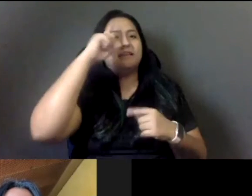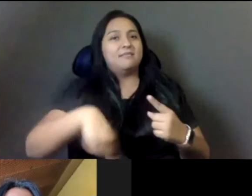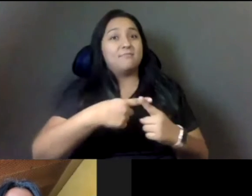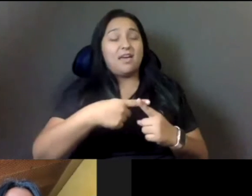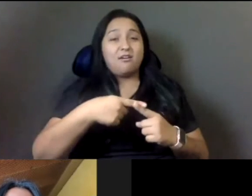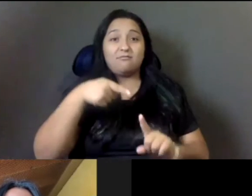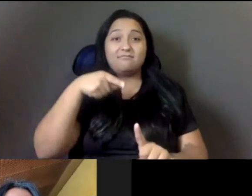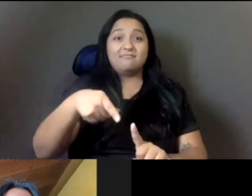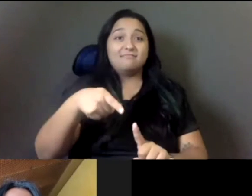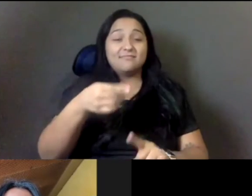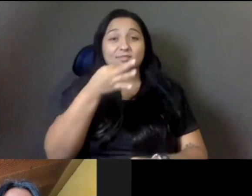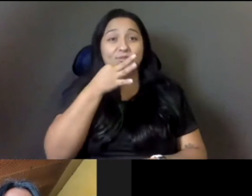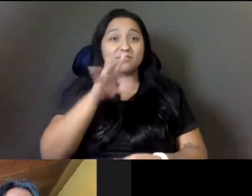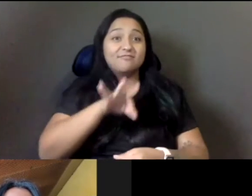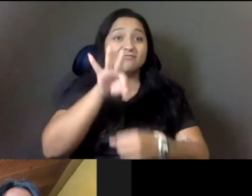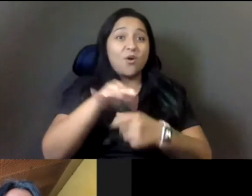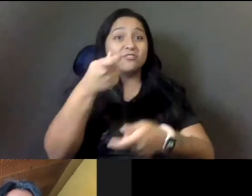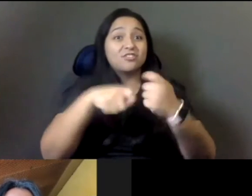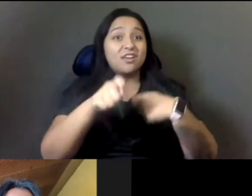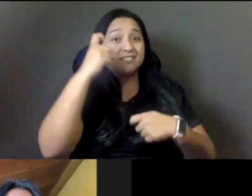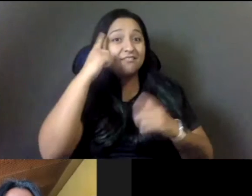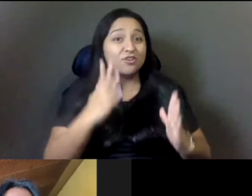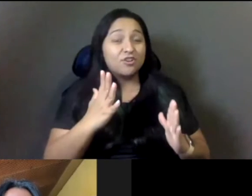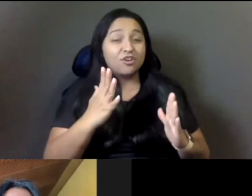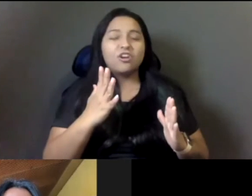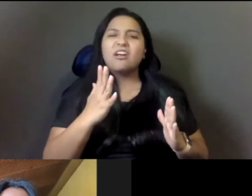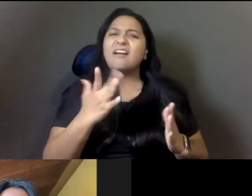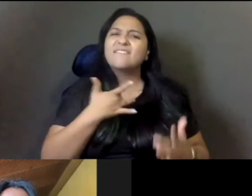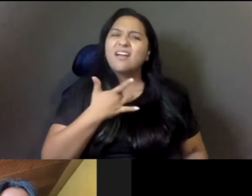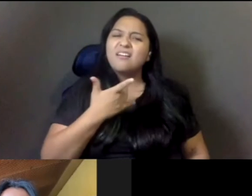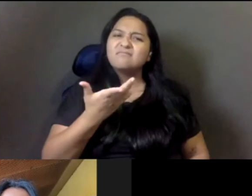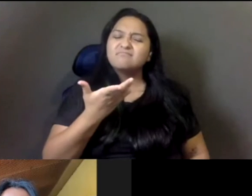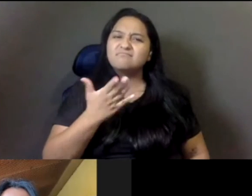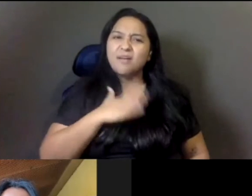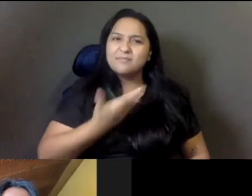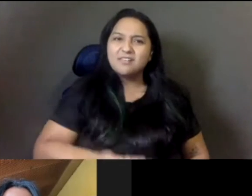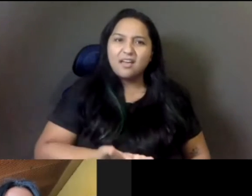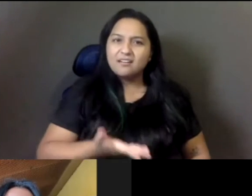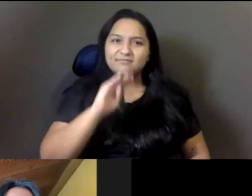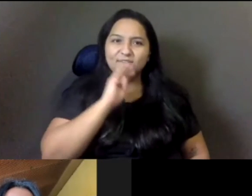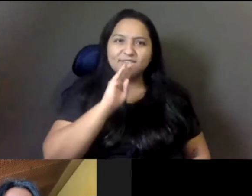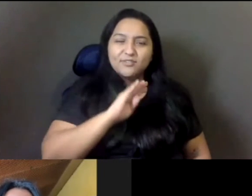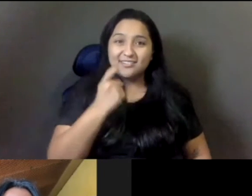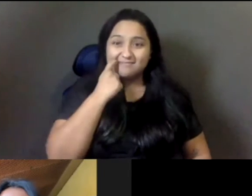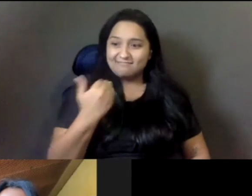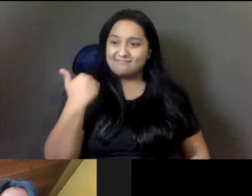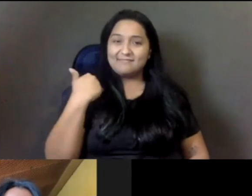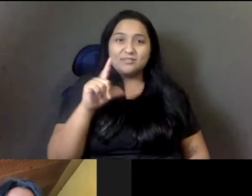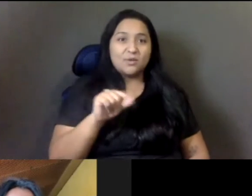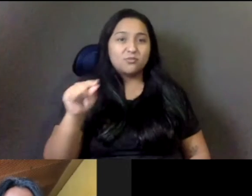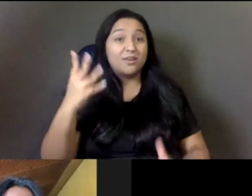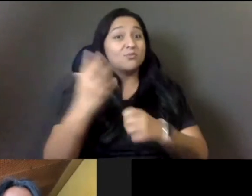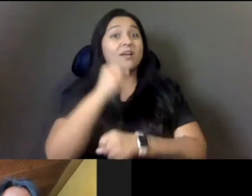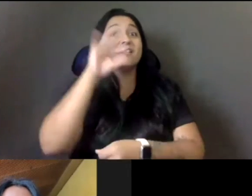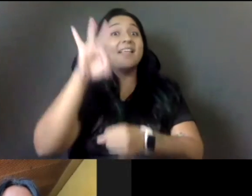upset because, you know, I just won an election in November, 2020. A lot of folks said it couldn't be done. And yes, I'm really